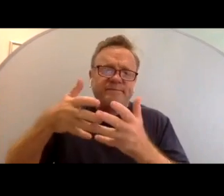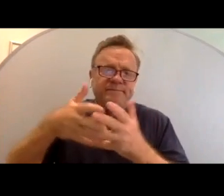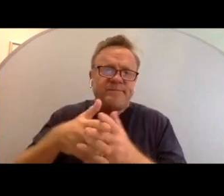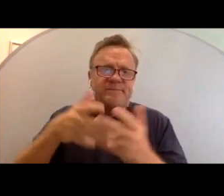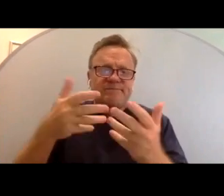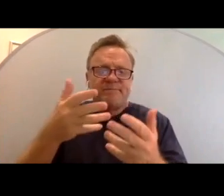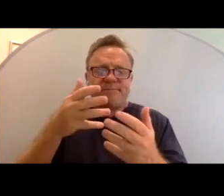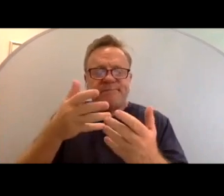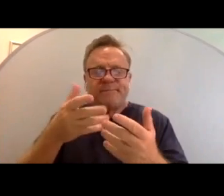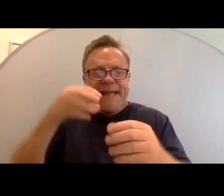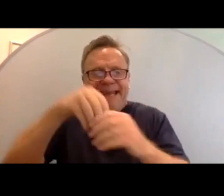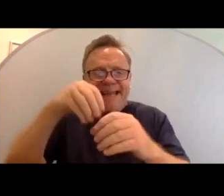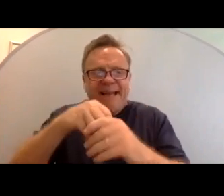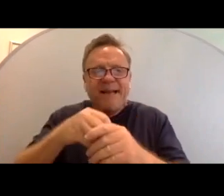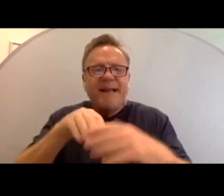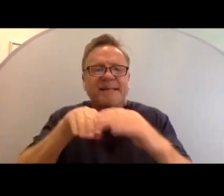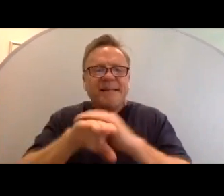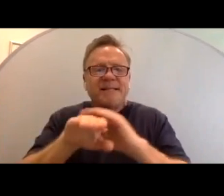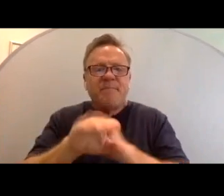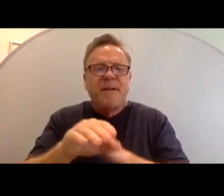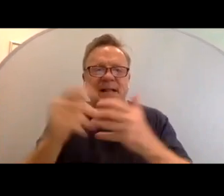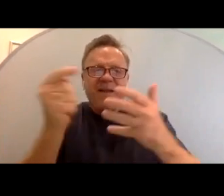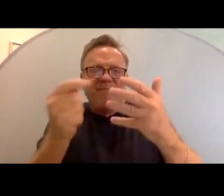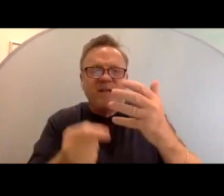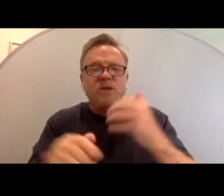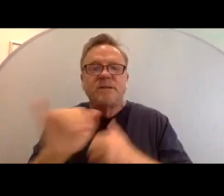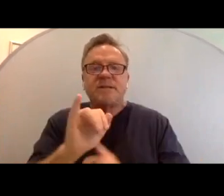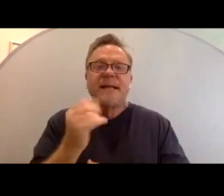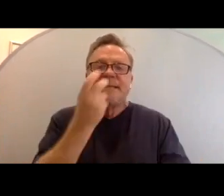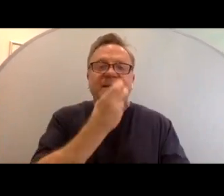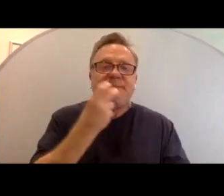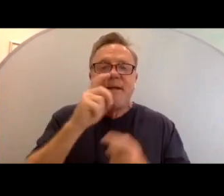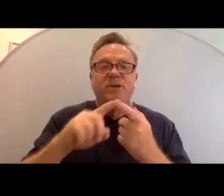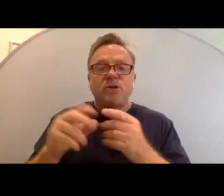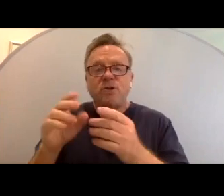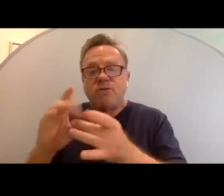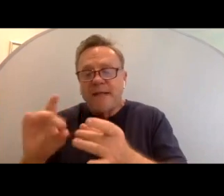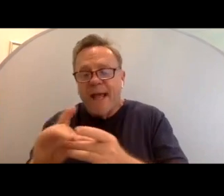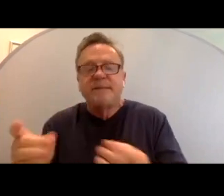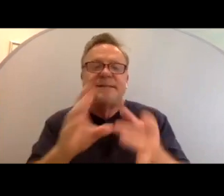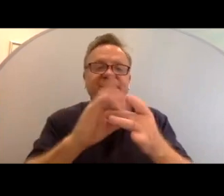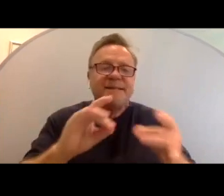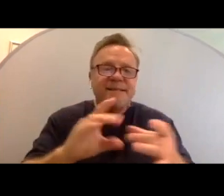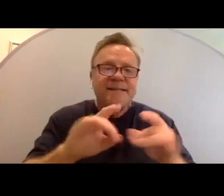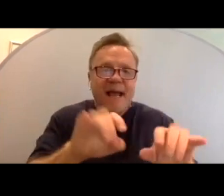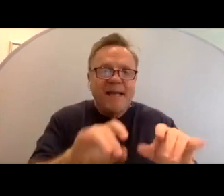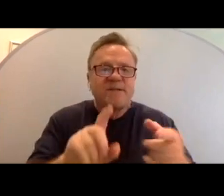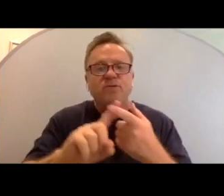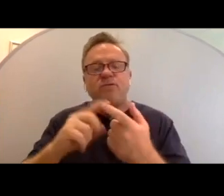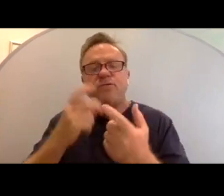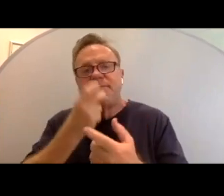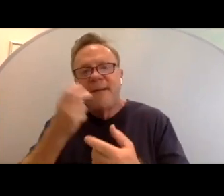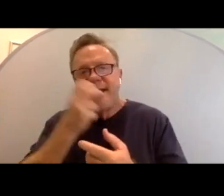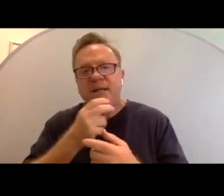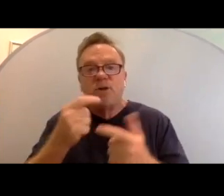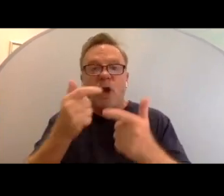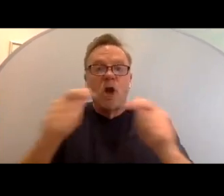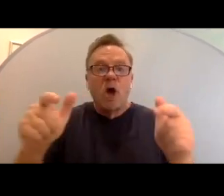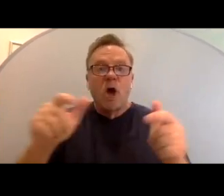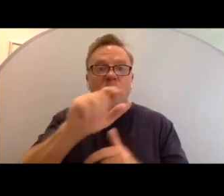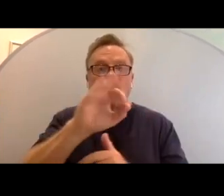accessibility features. So things like speech to text, text to speech, and large font sizes